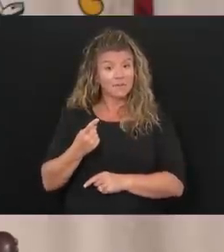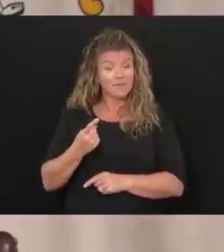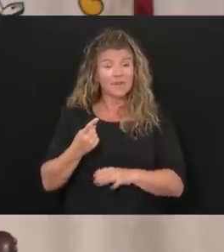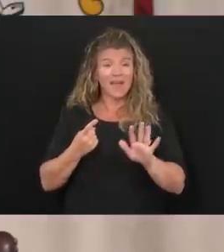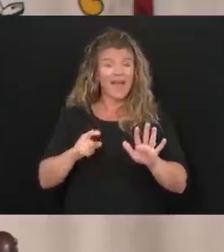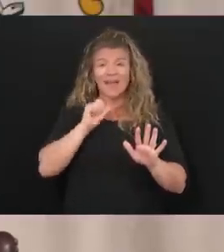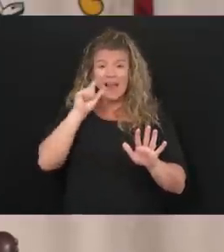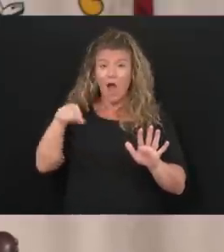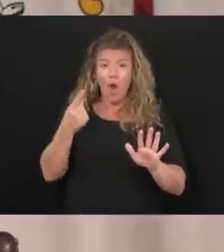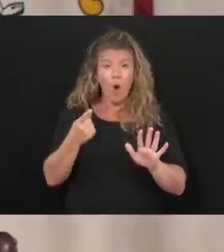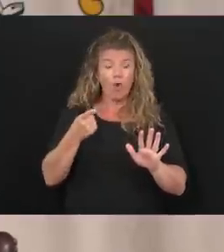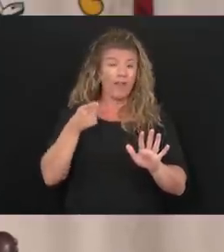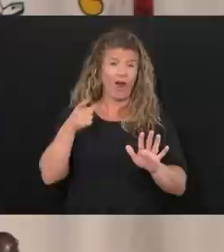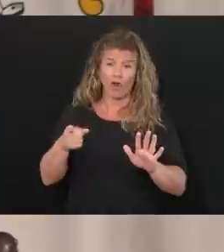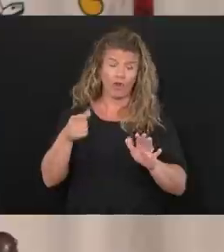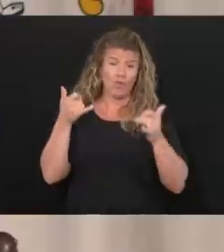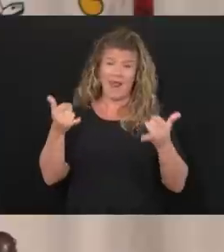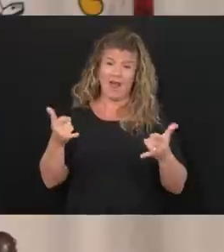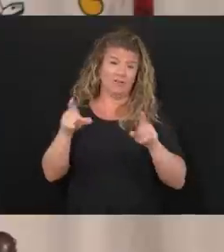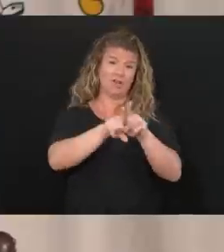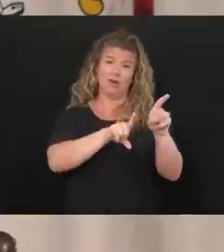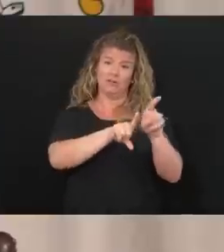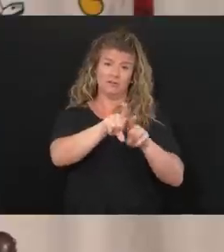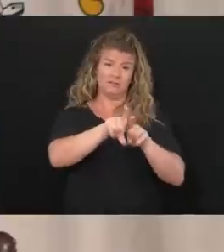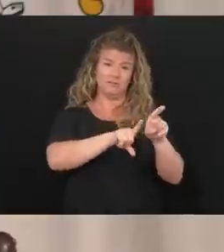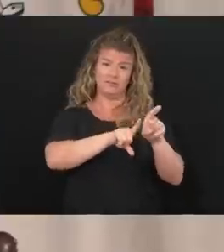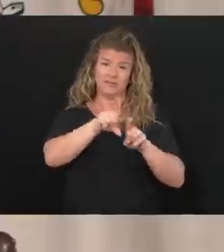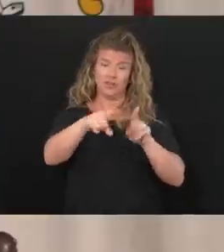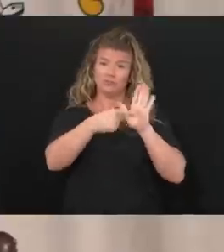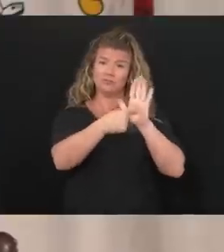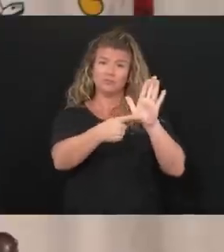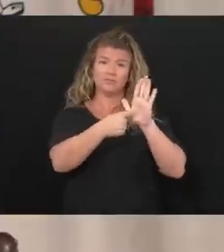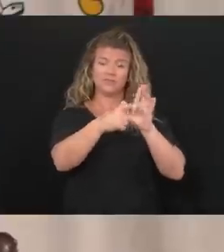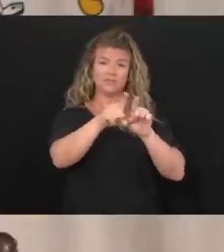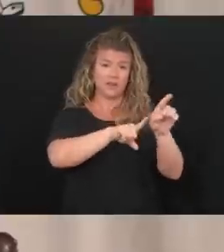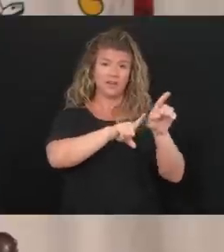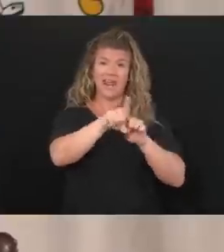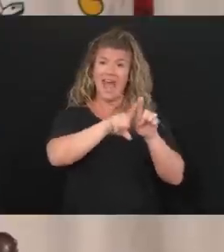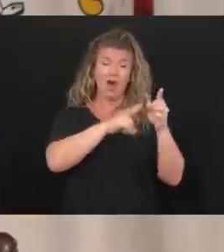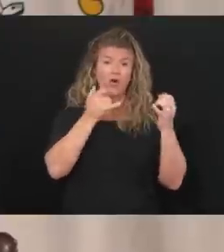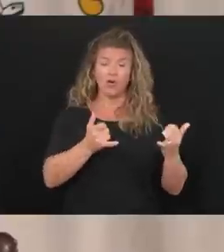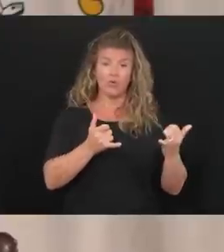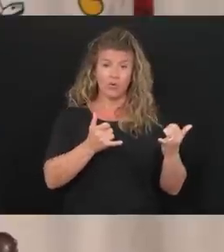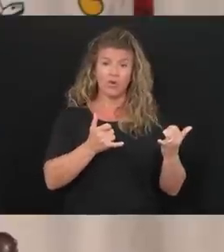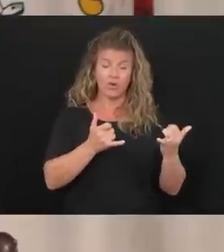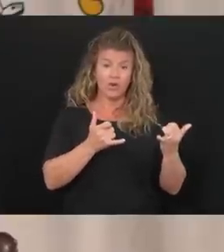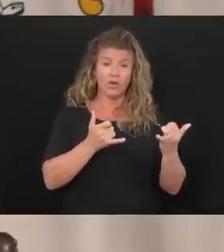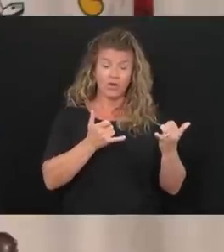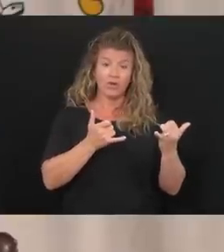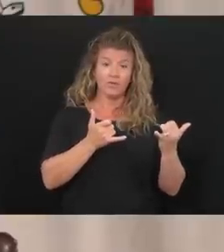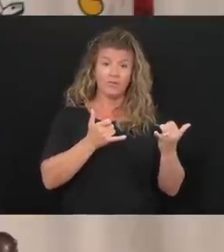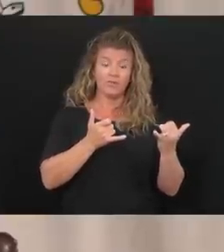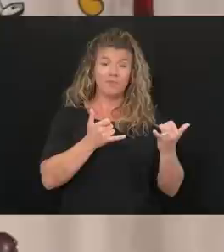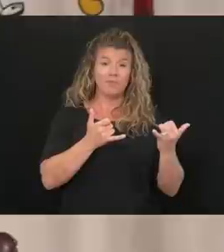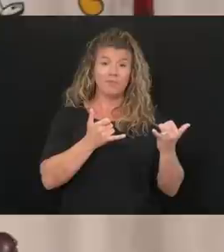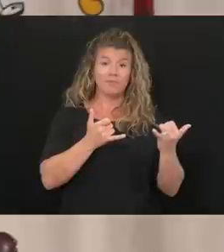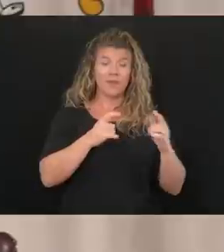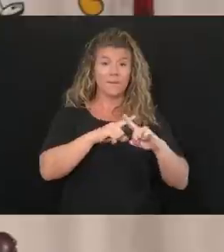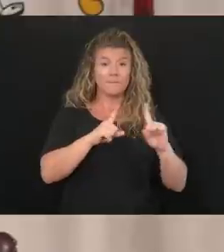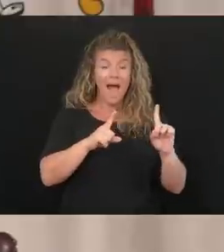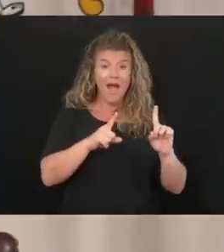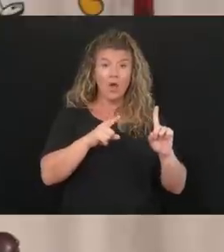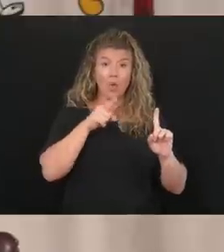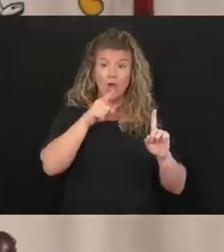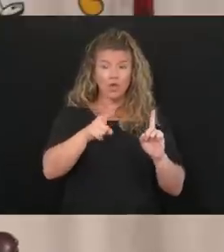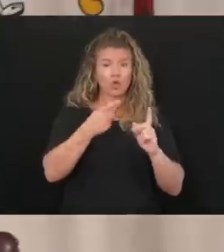not only are you a superstar now, or Landon rather, not only are you a superstar now, but as you